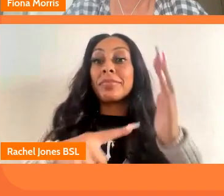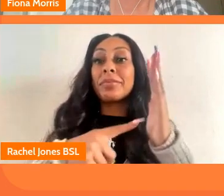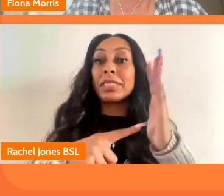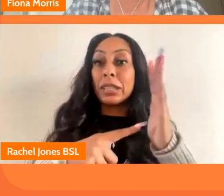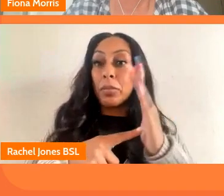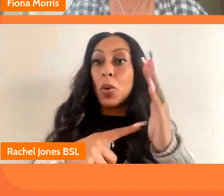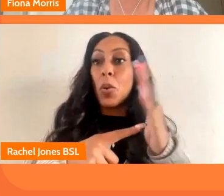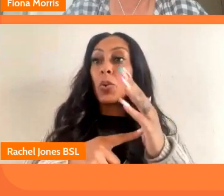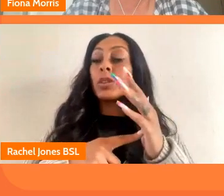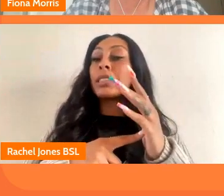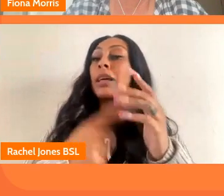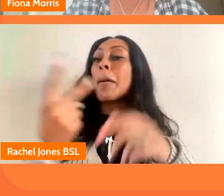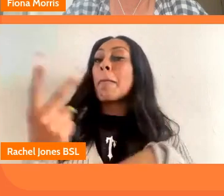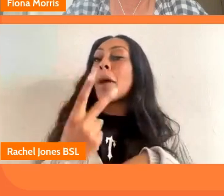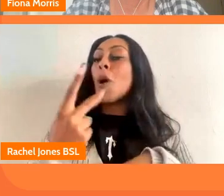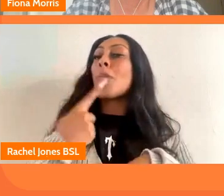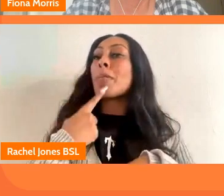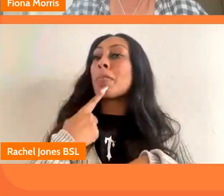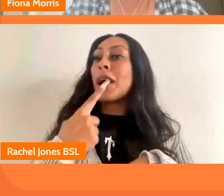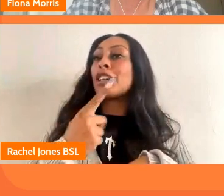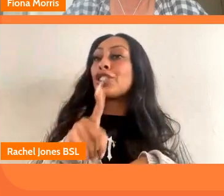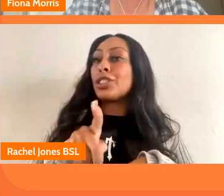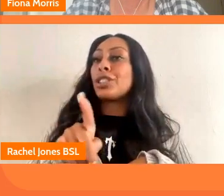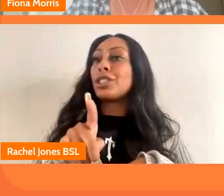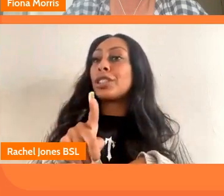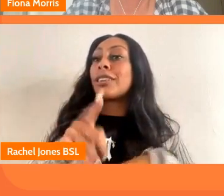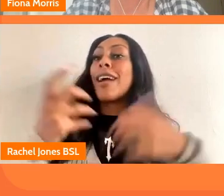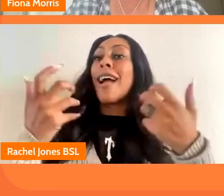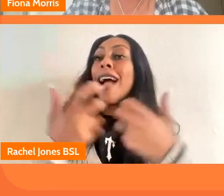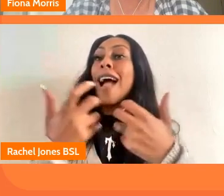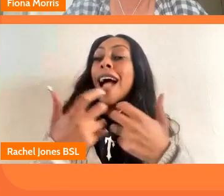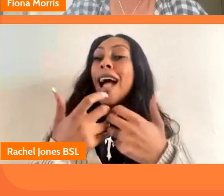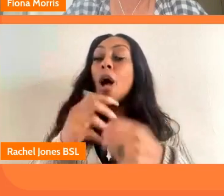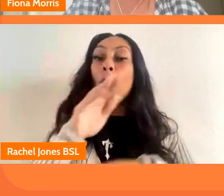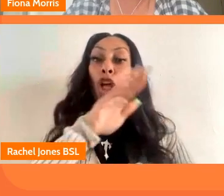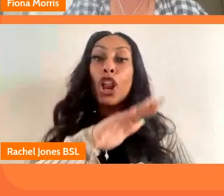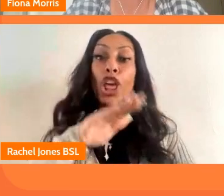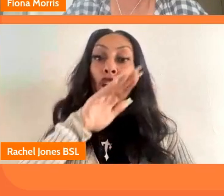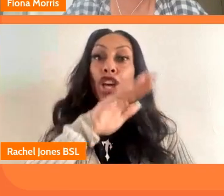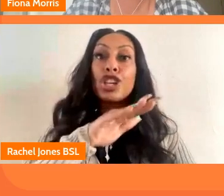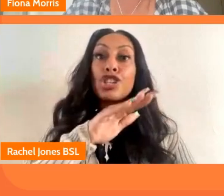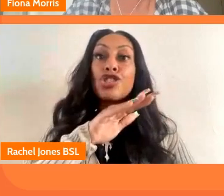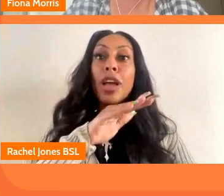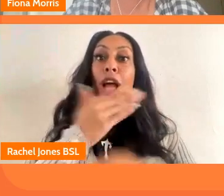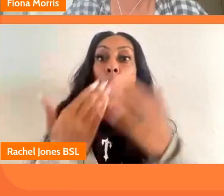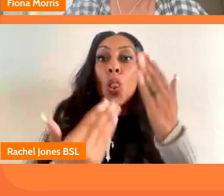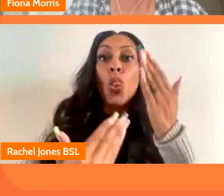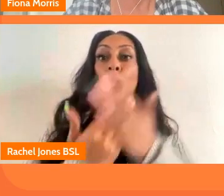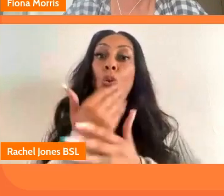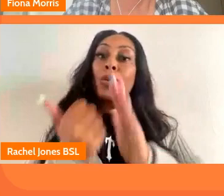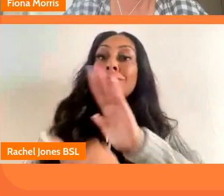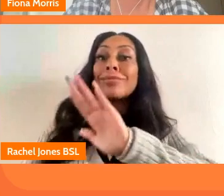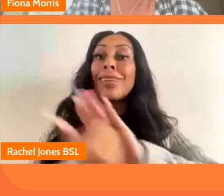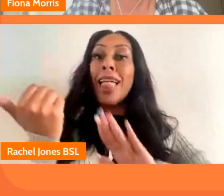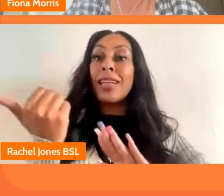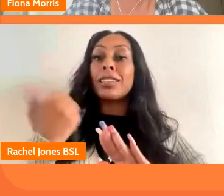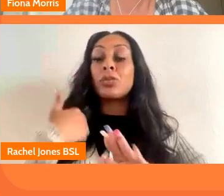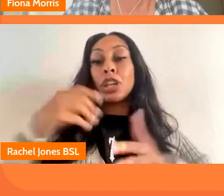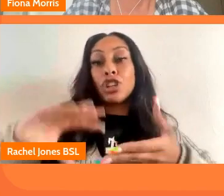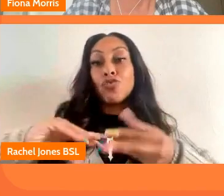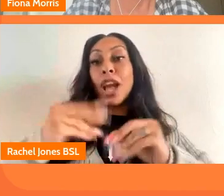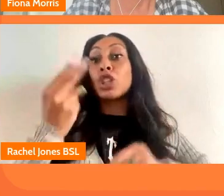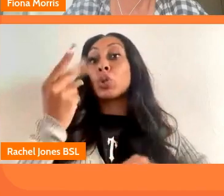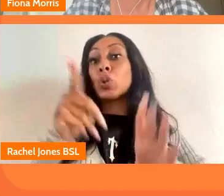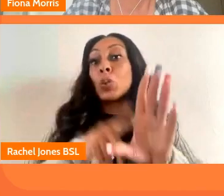alluded to it and diana possibly which is about how do you nurture up-and-coming talent so we created two years ago an